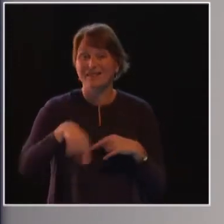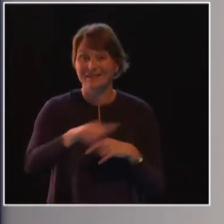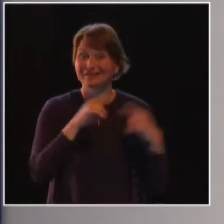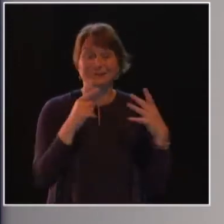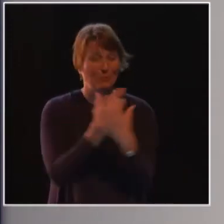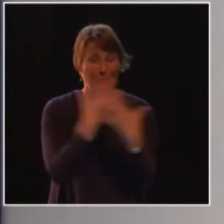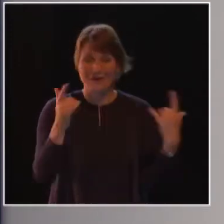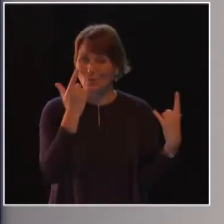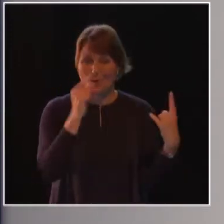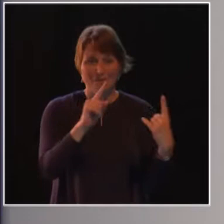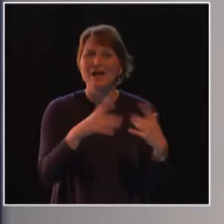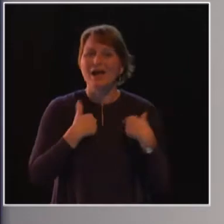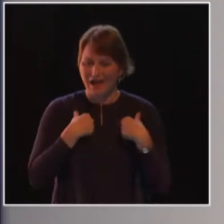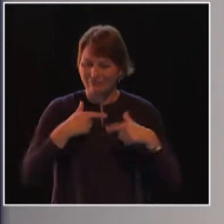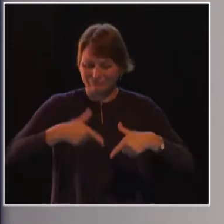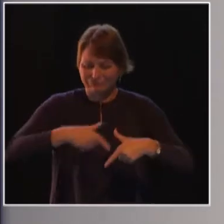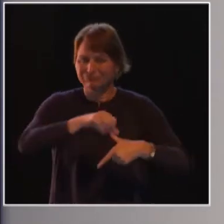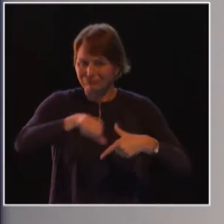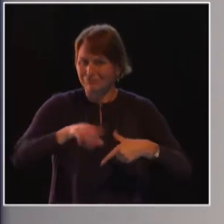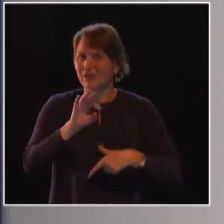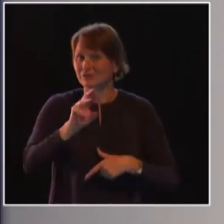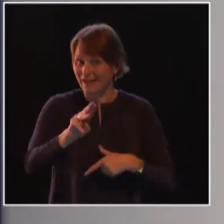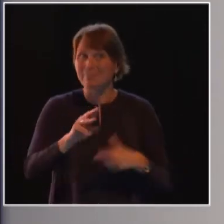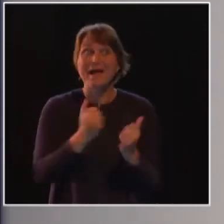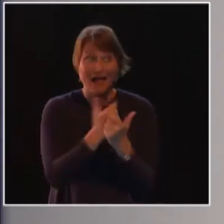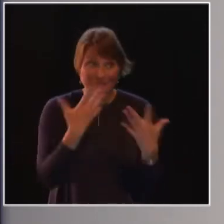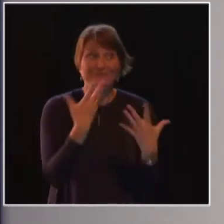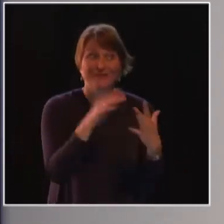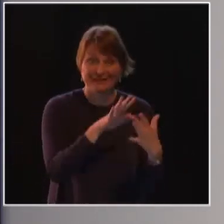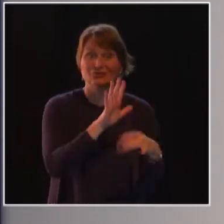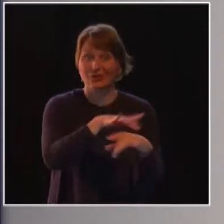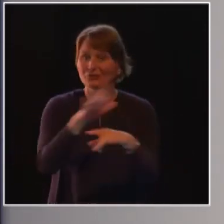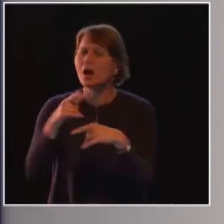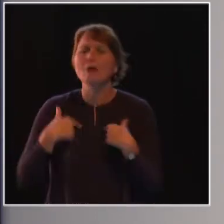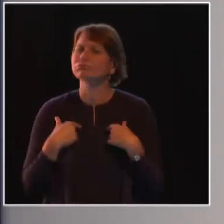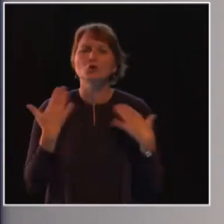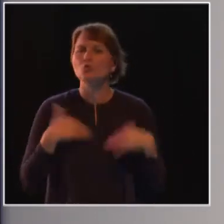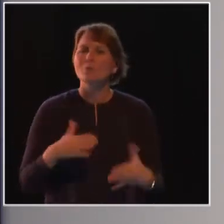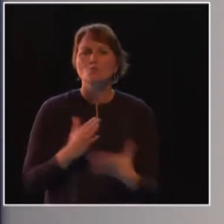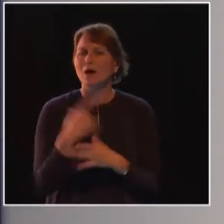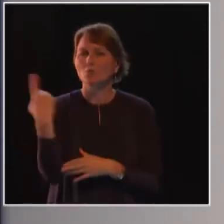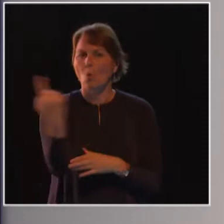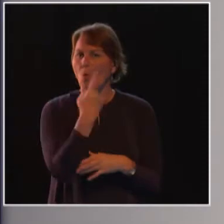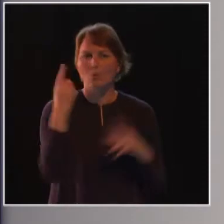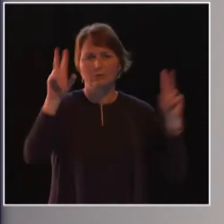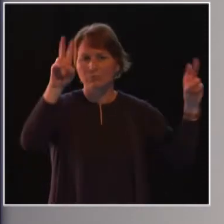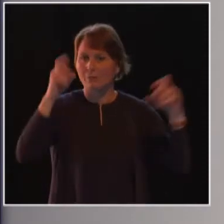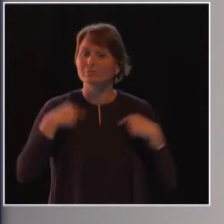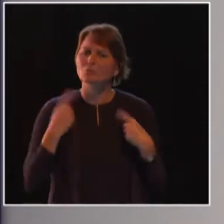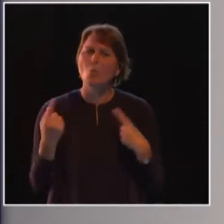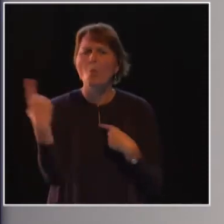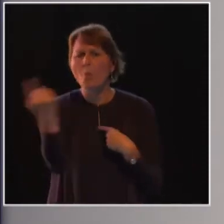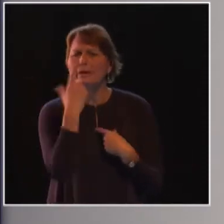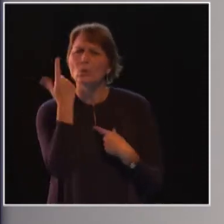are living with the consequences of female genital mutilation. These are not just human rights issues. And these are not just women's